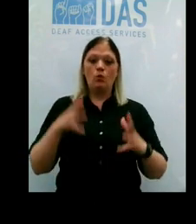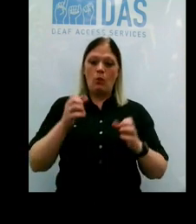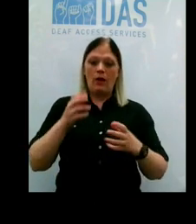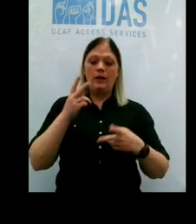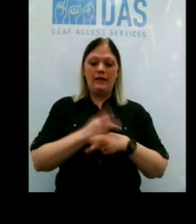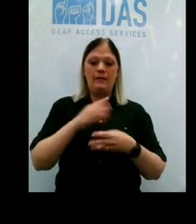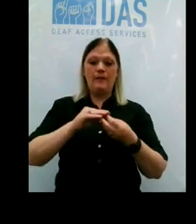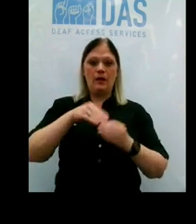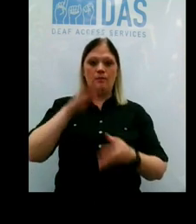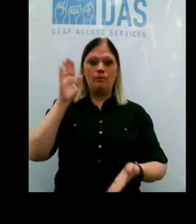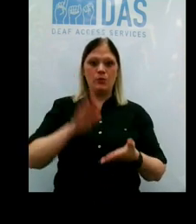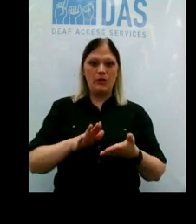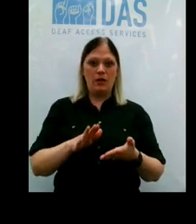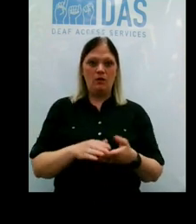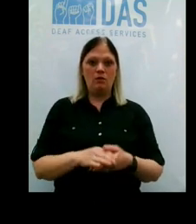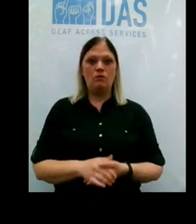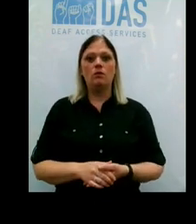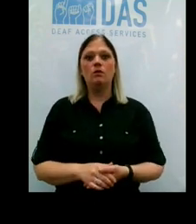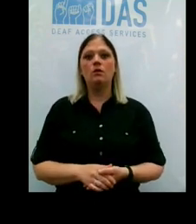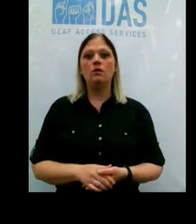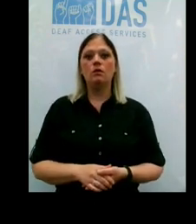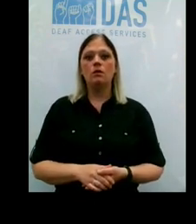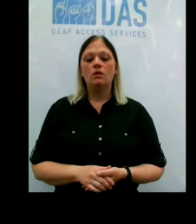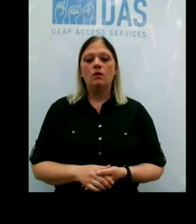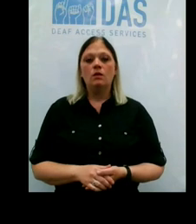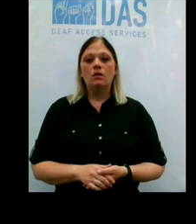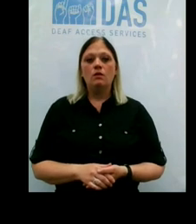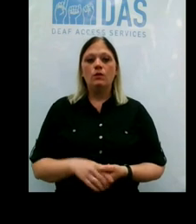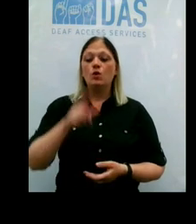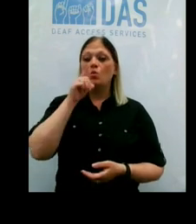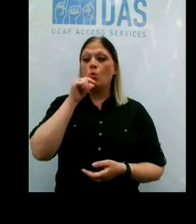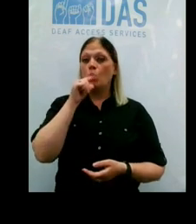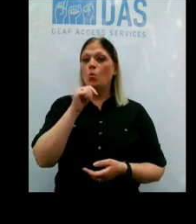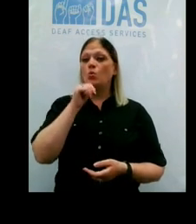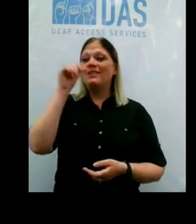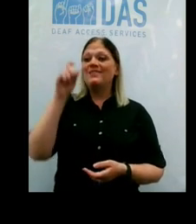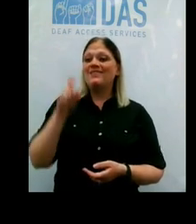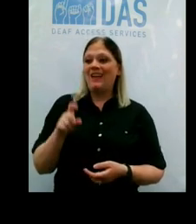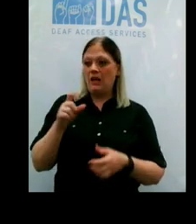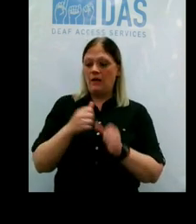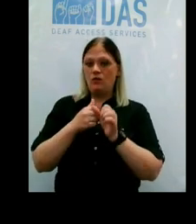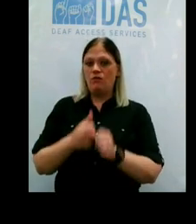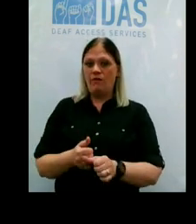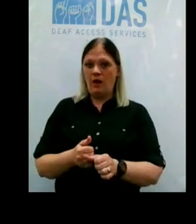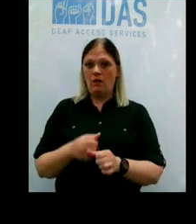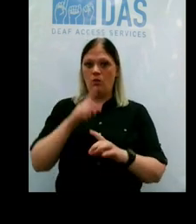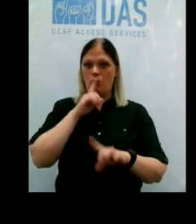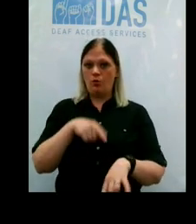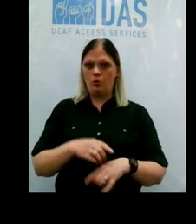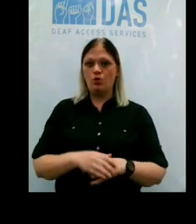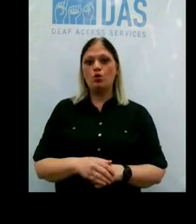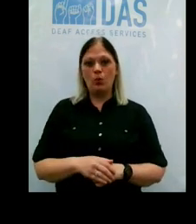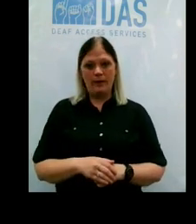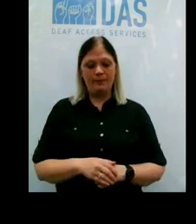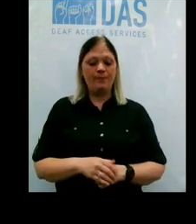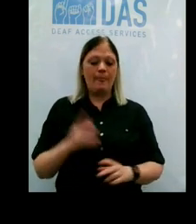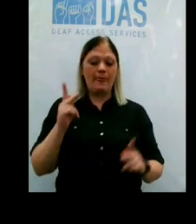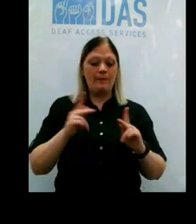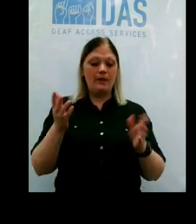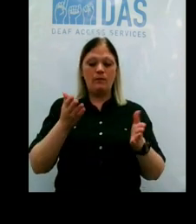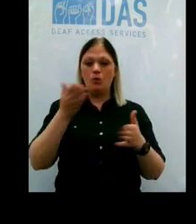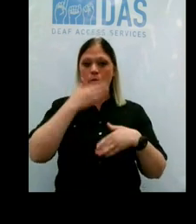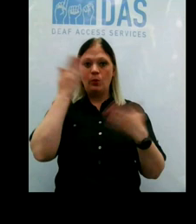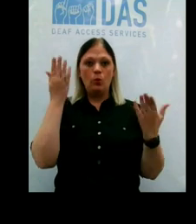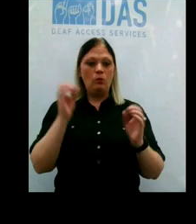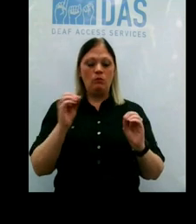down. So who does not have to comply with the commissioner's orders? Well, people who don't have any symptoms